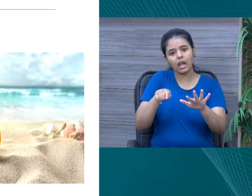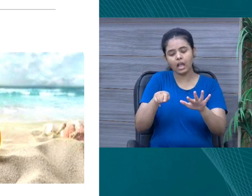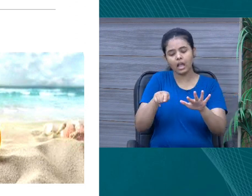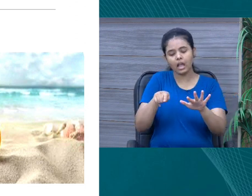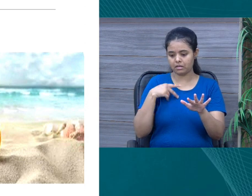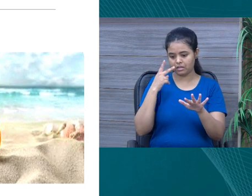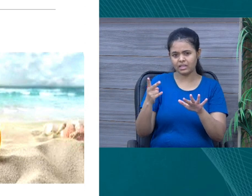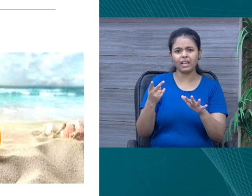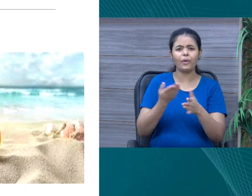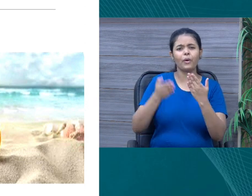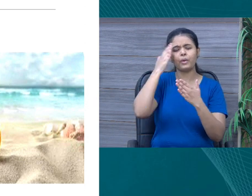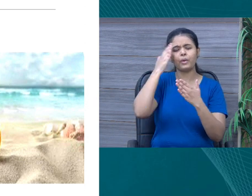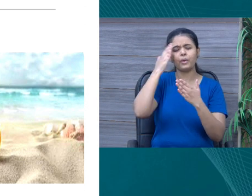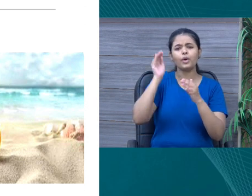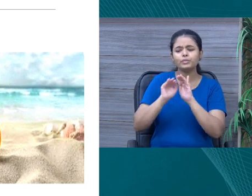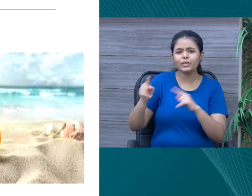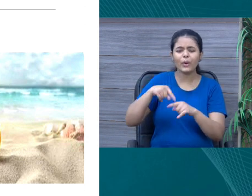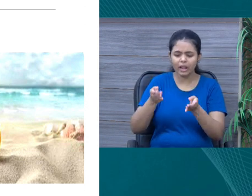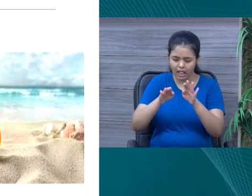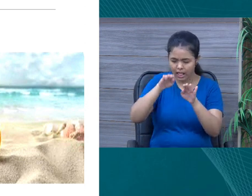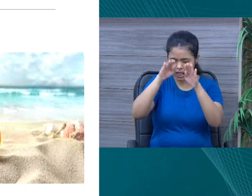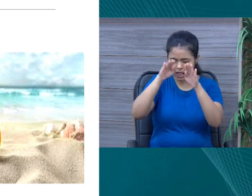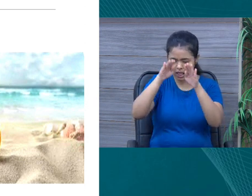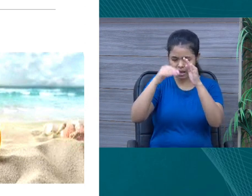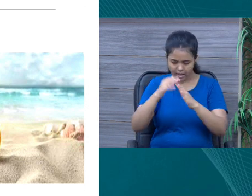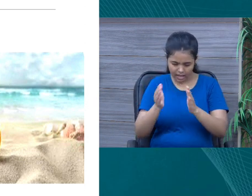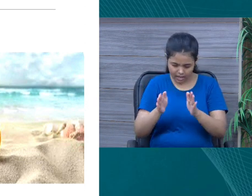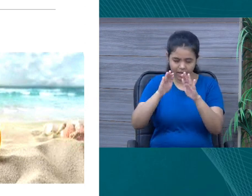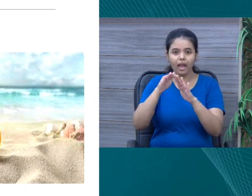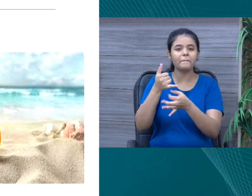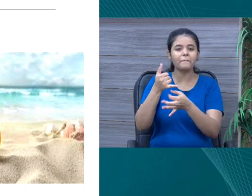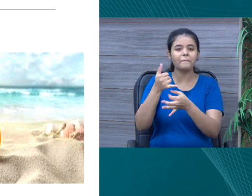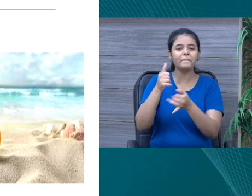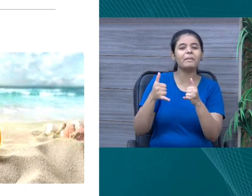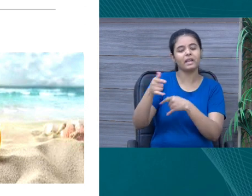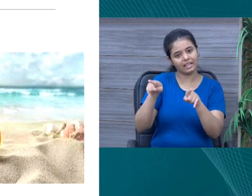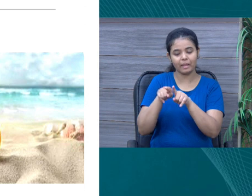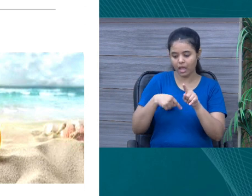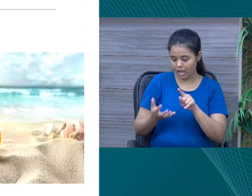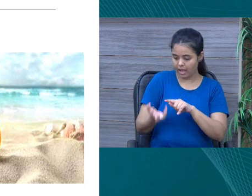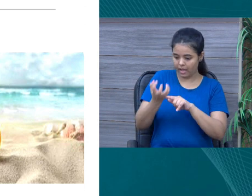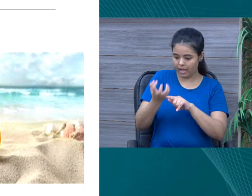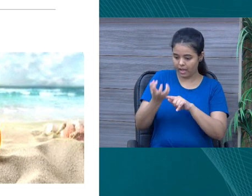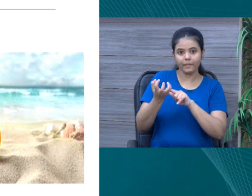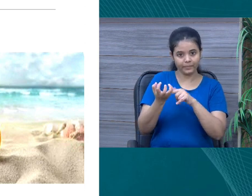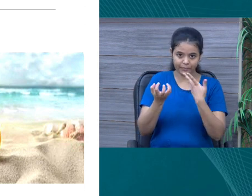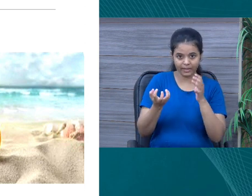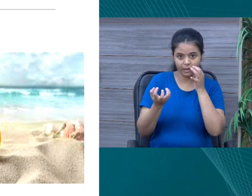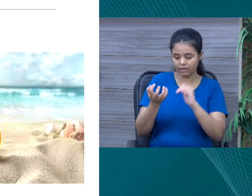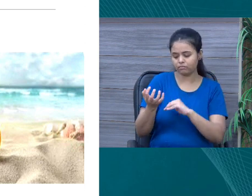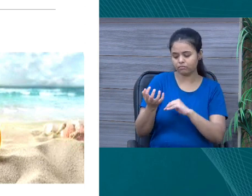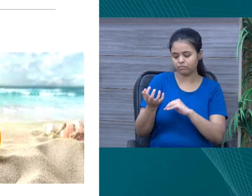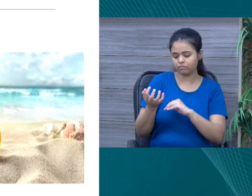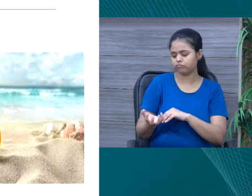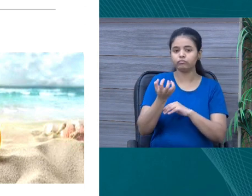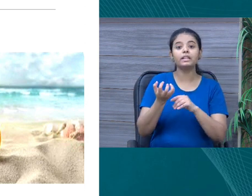Where children make small towers, the hill, all they I picked it up. As a